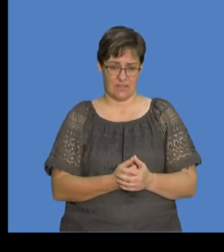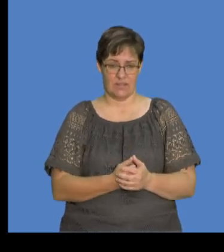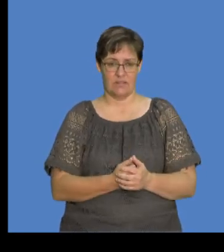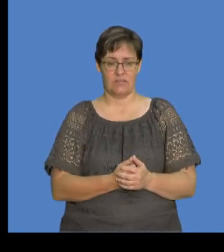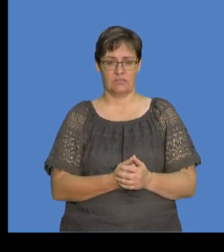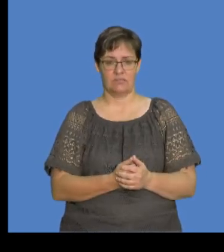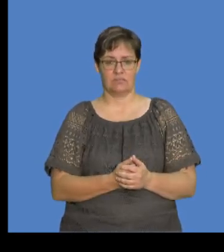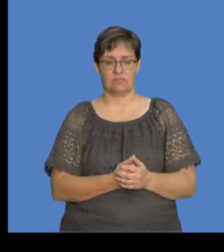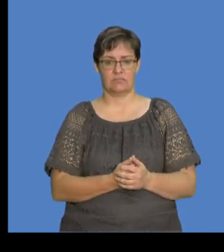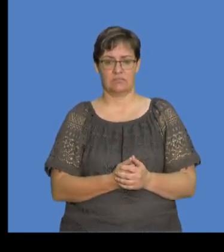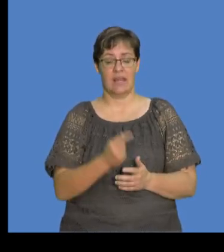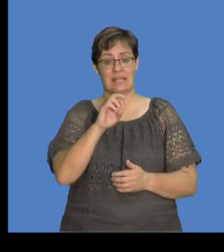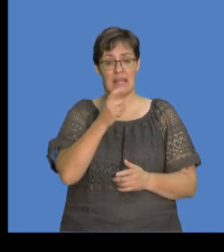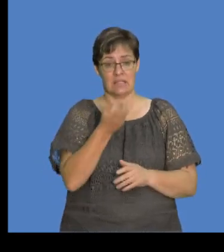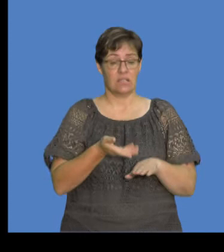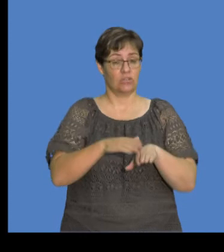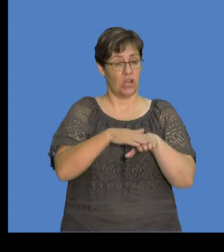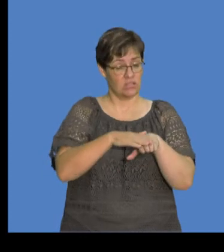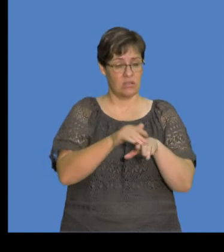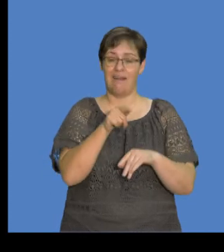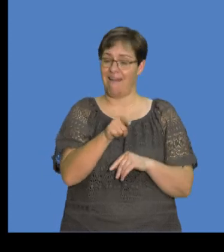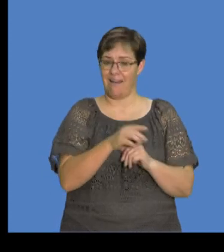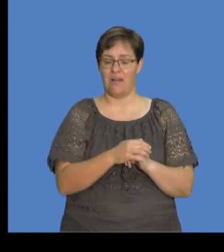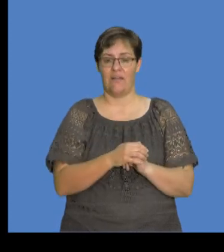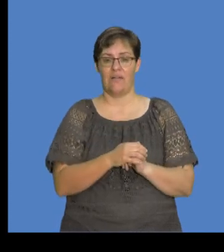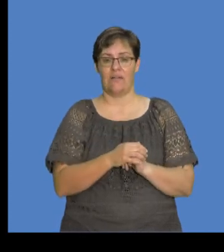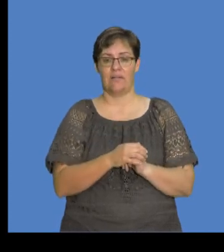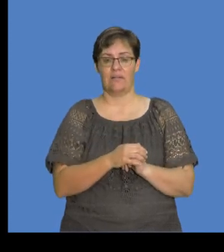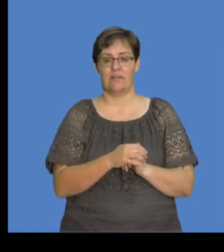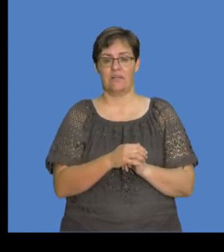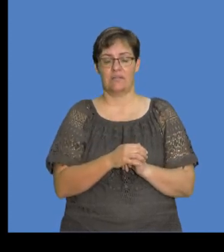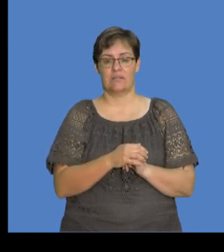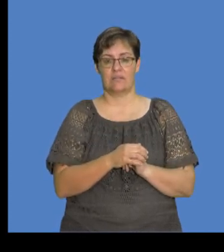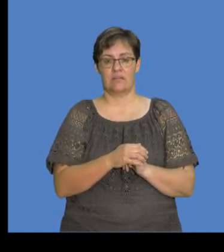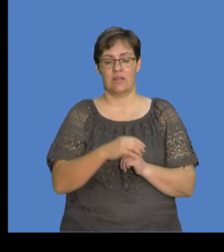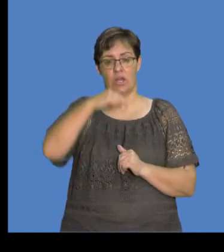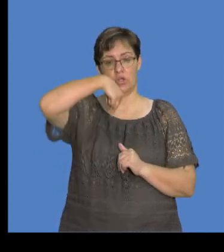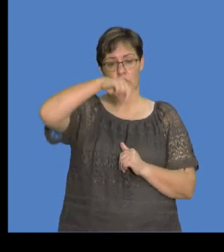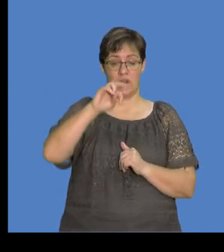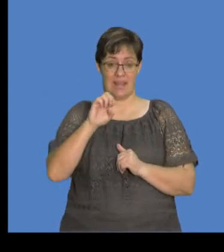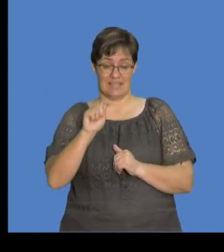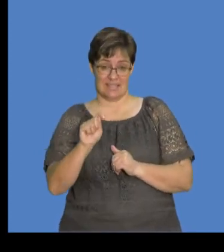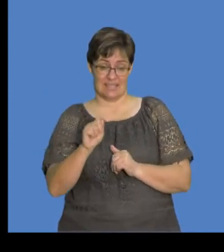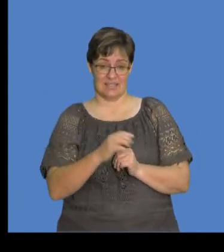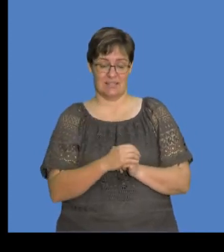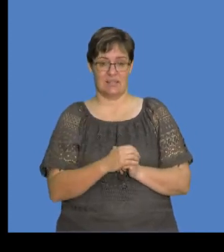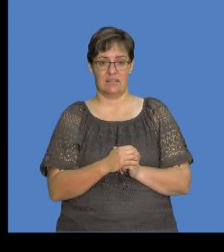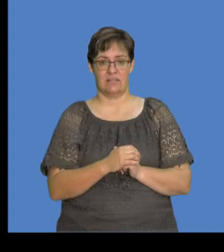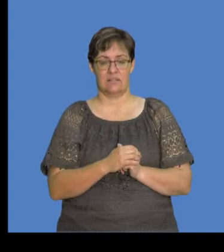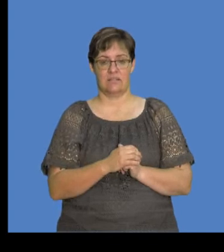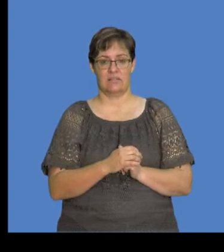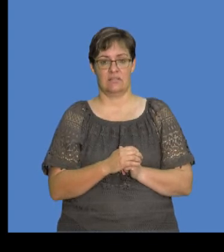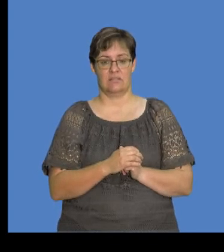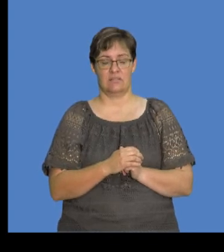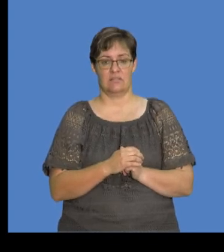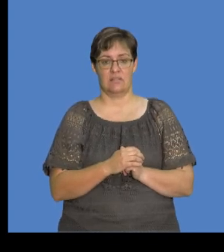here, the net charge is definitely going to be Q net, okay? Just to put it out